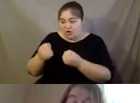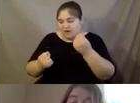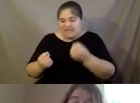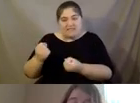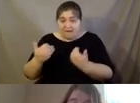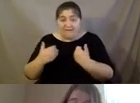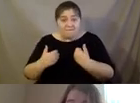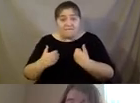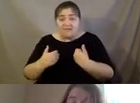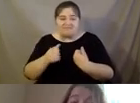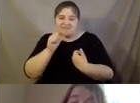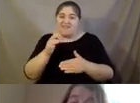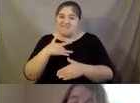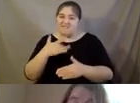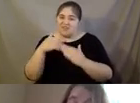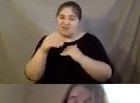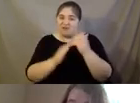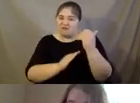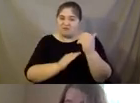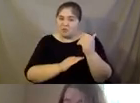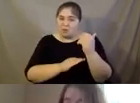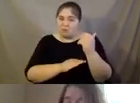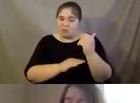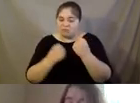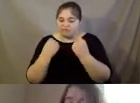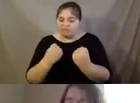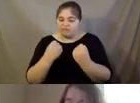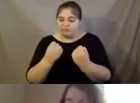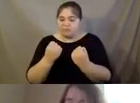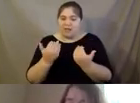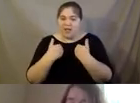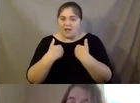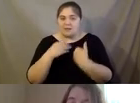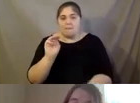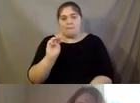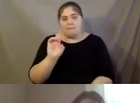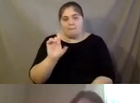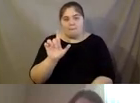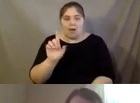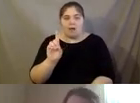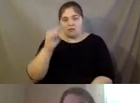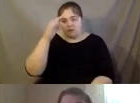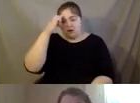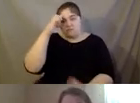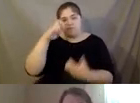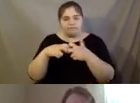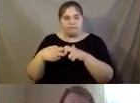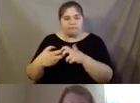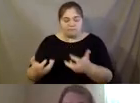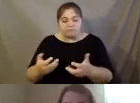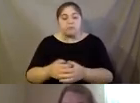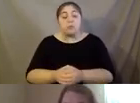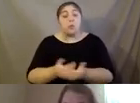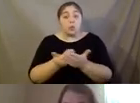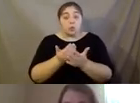comfortable with driving because of her mild cognitive impairment. So with these new issues that pop